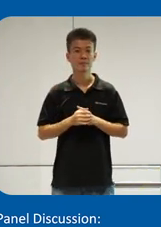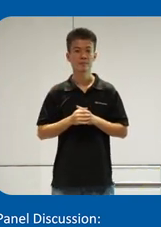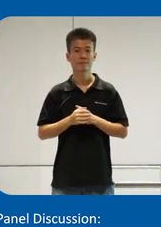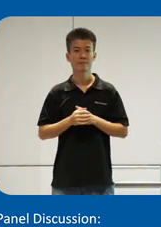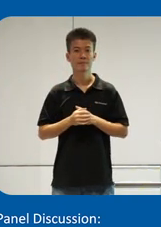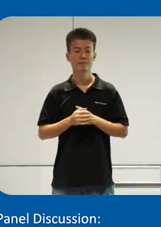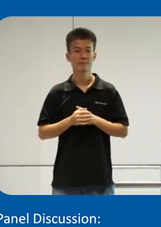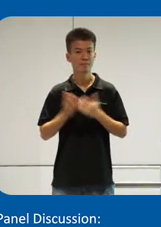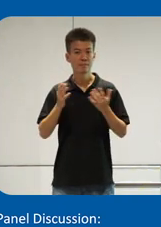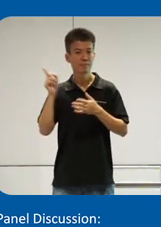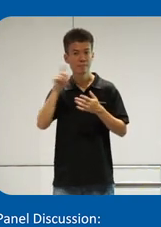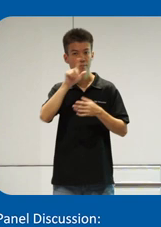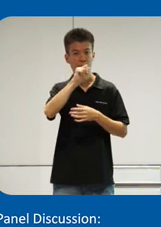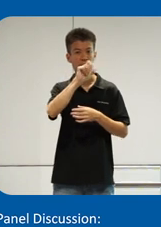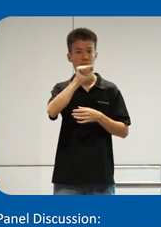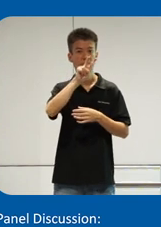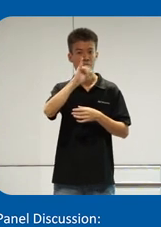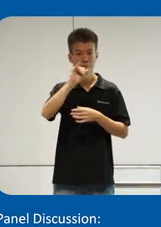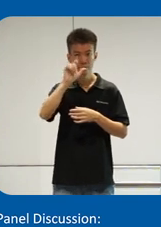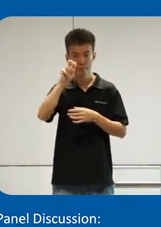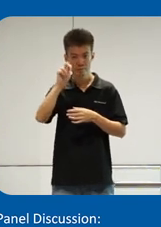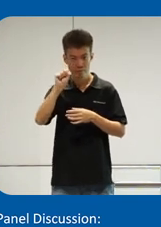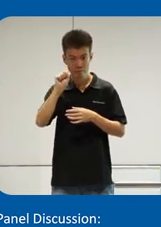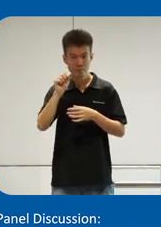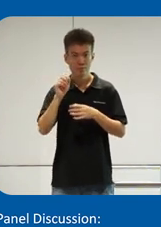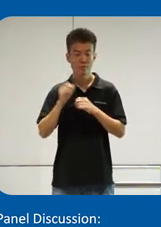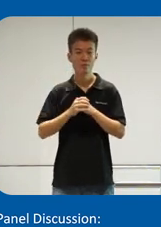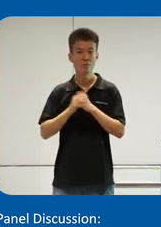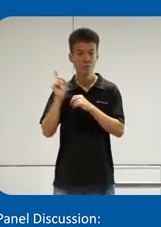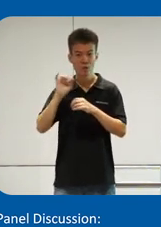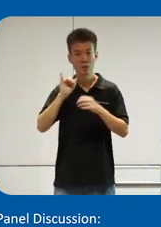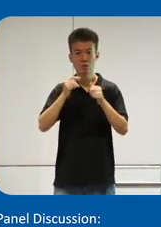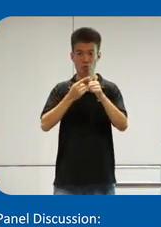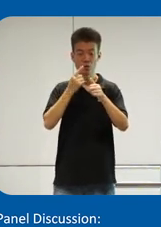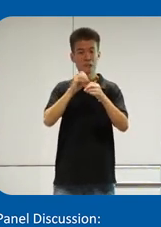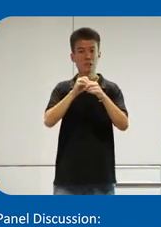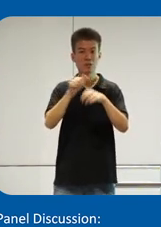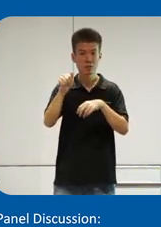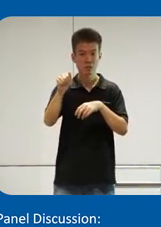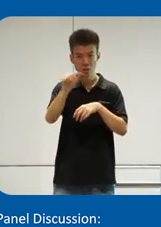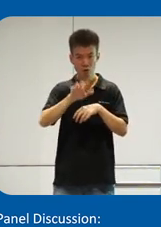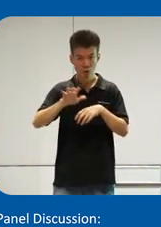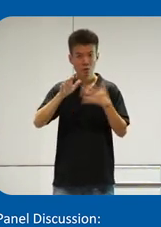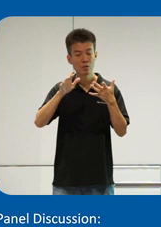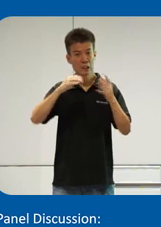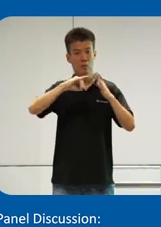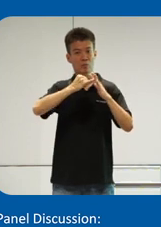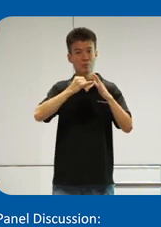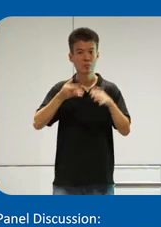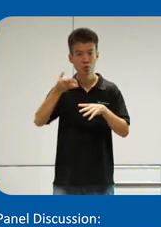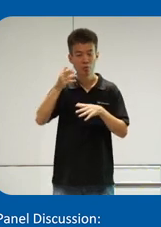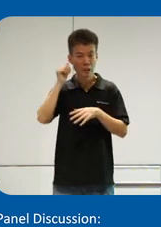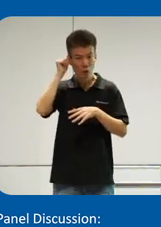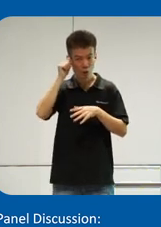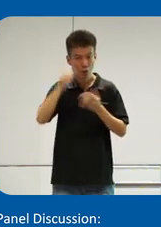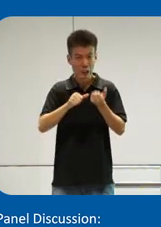Okay, what is NaviLens? Basically NaviLens is a first in Asia implementation, provides audio